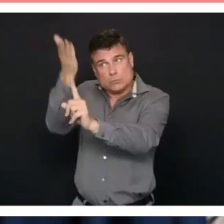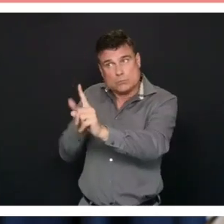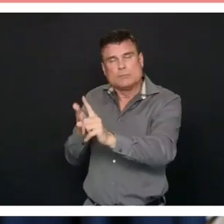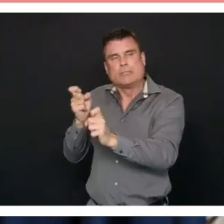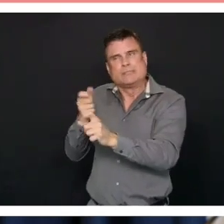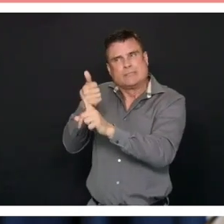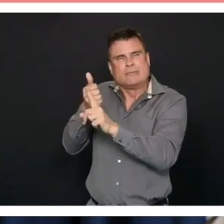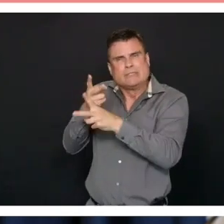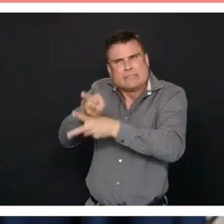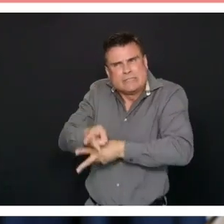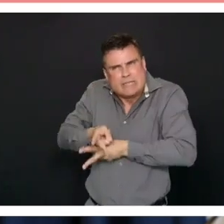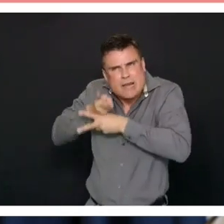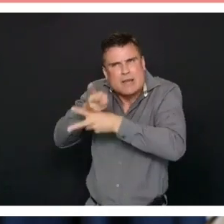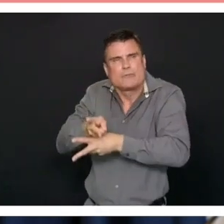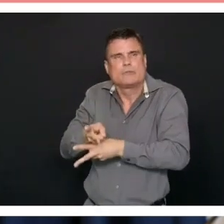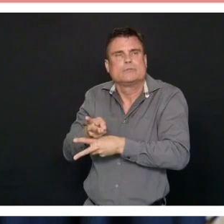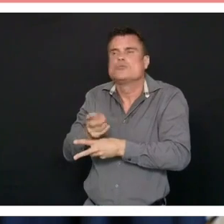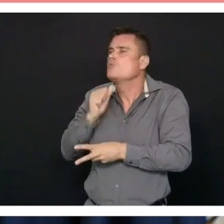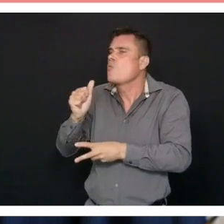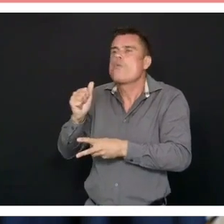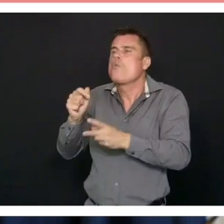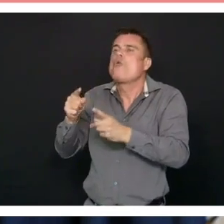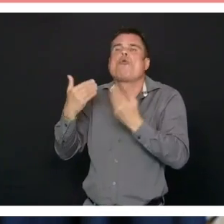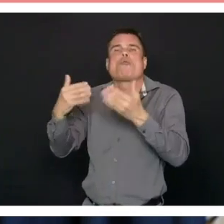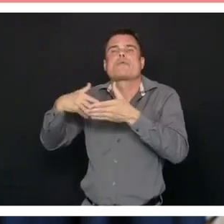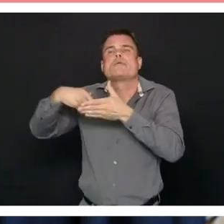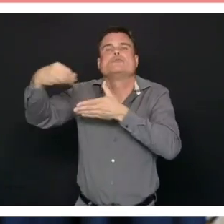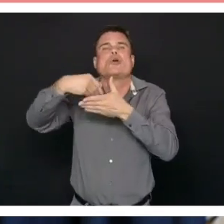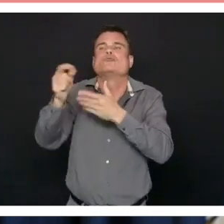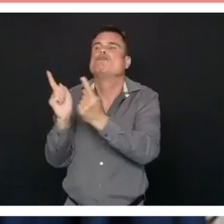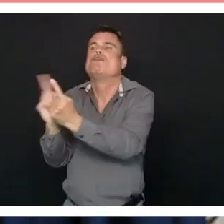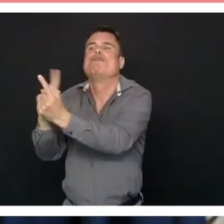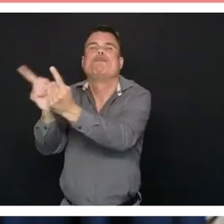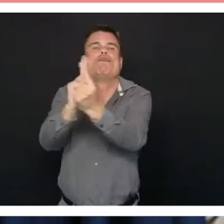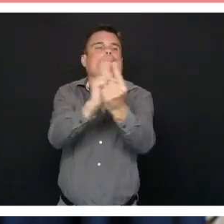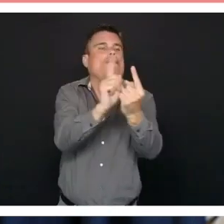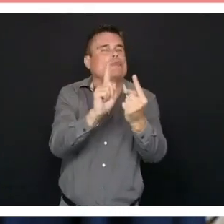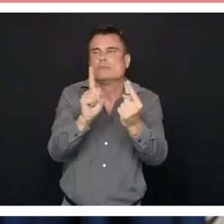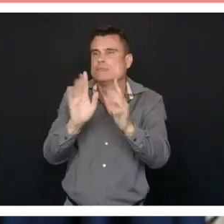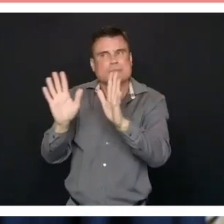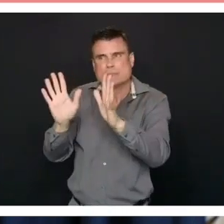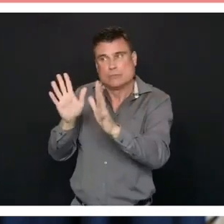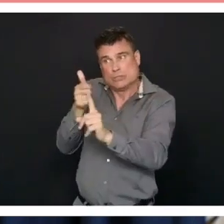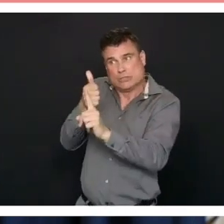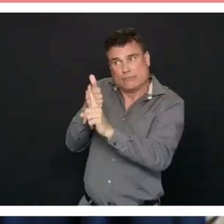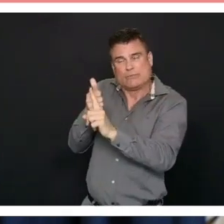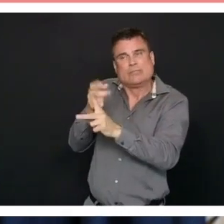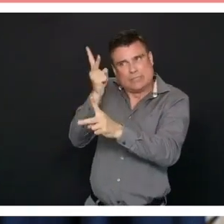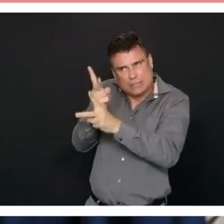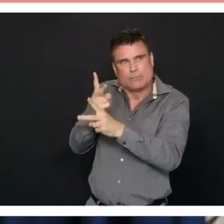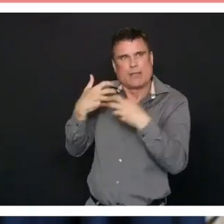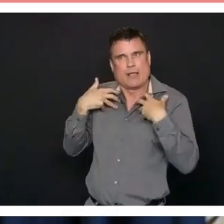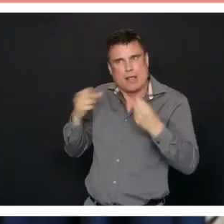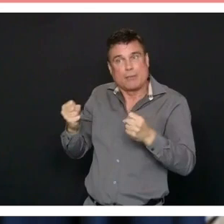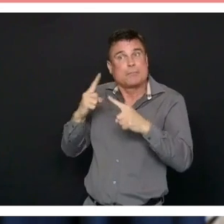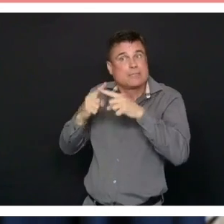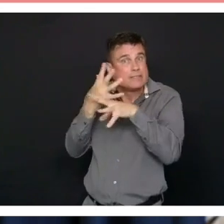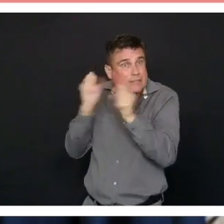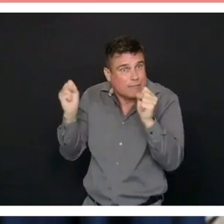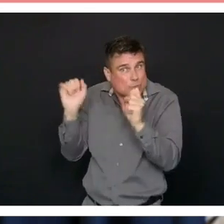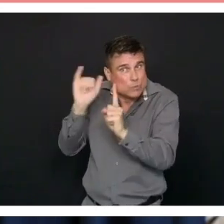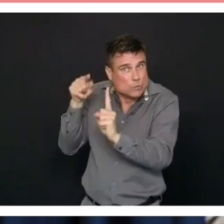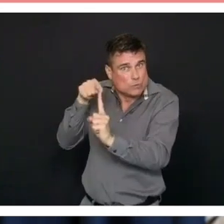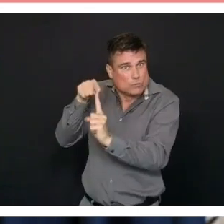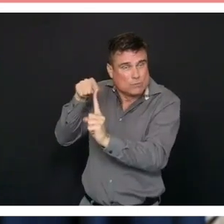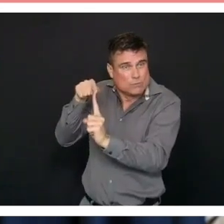everybody's well enough to have their surgeries as scheduled but we do have a provincial process for this so people will